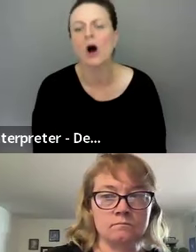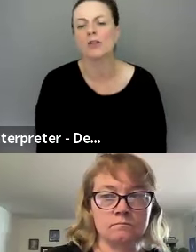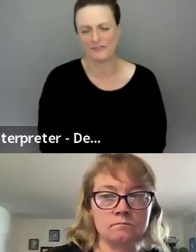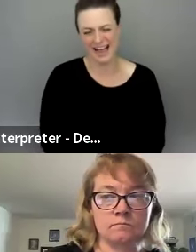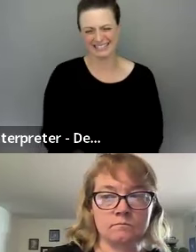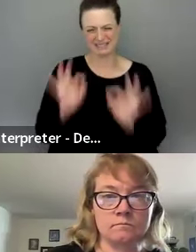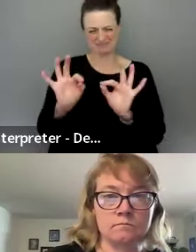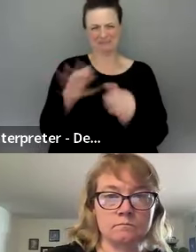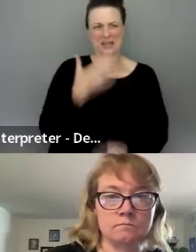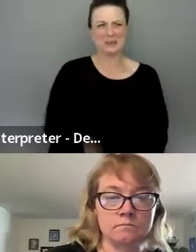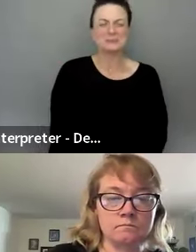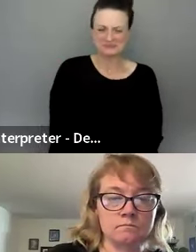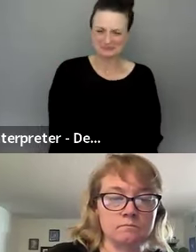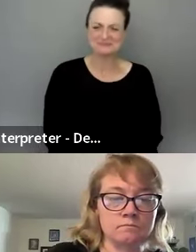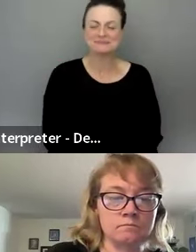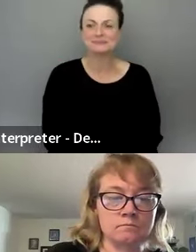all the facts.